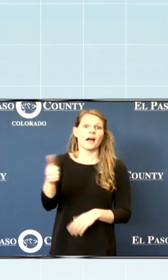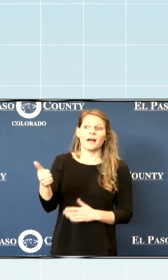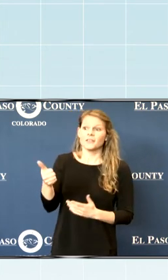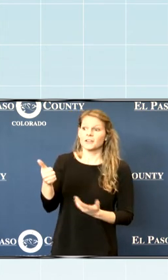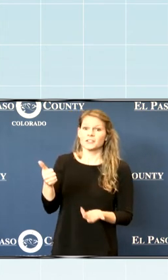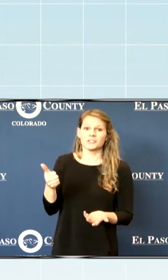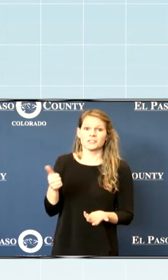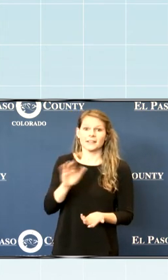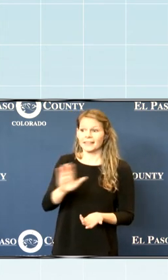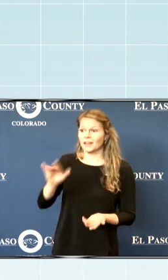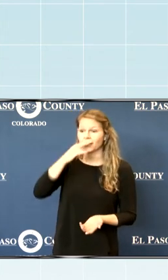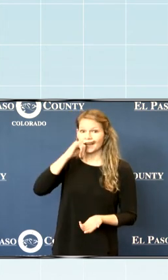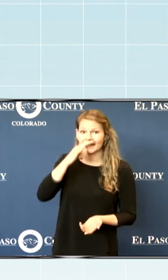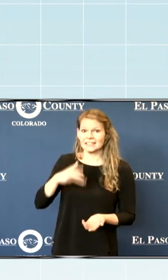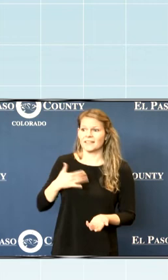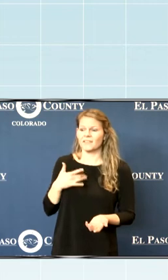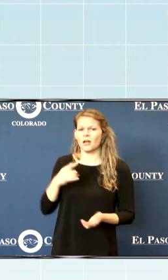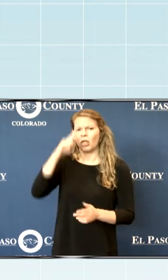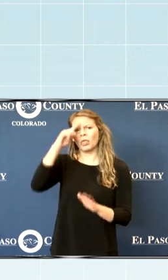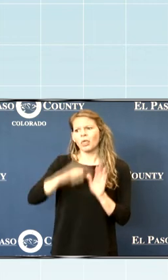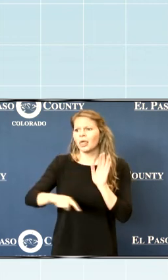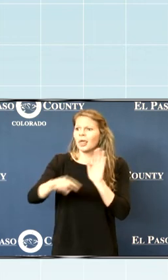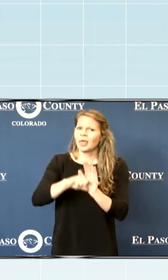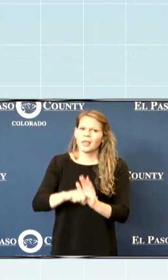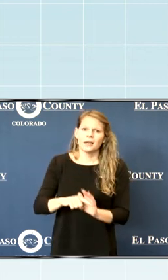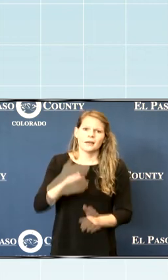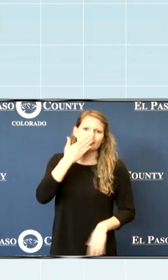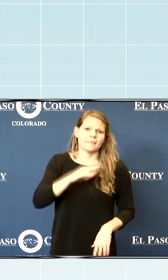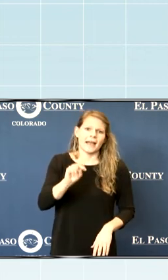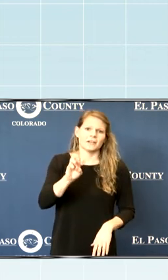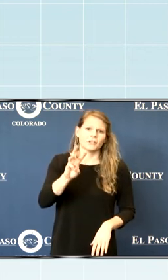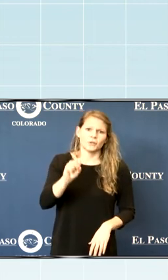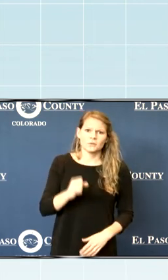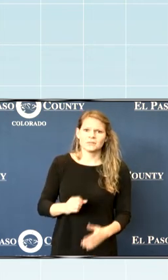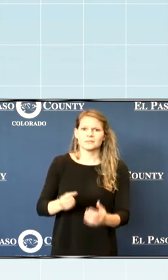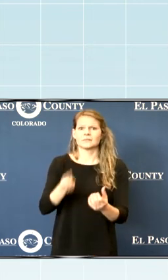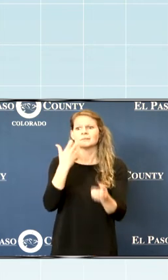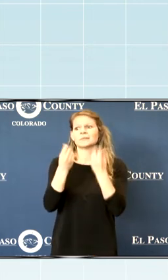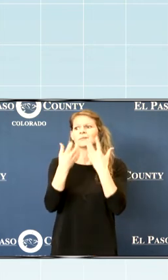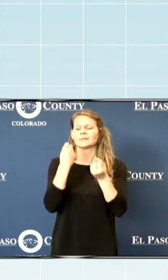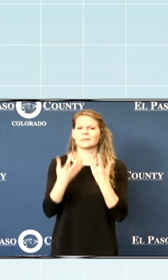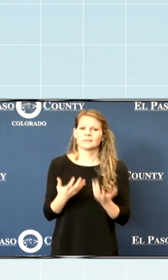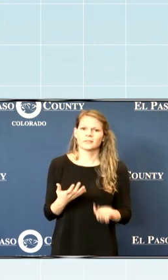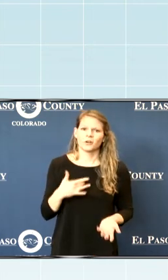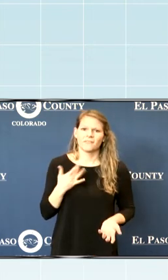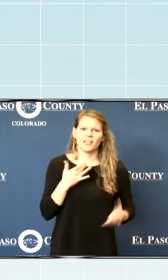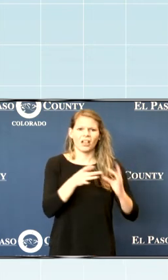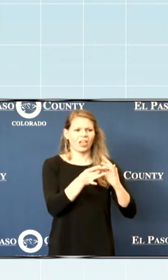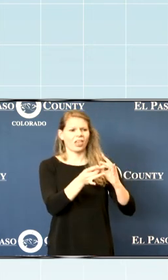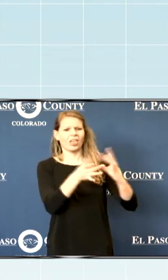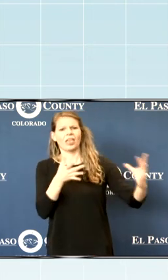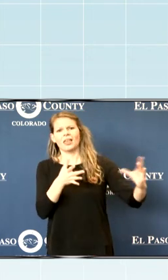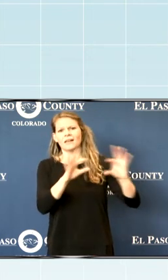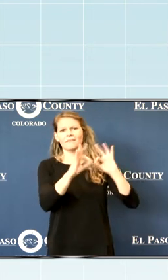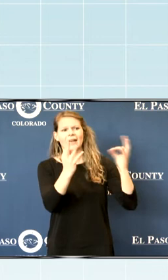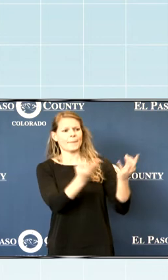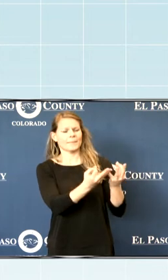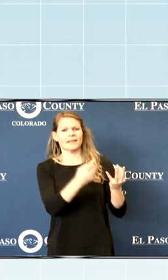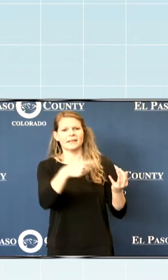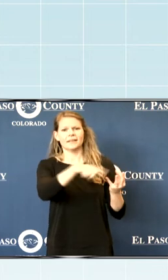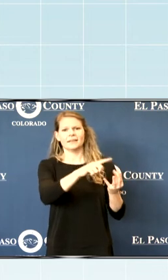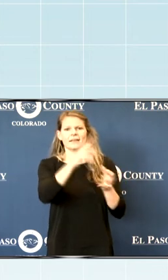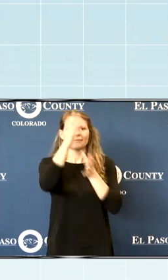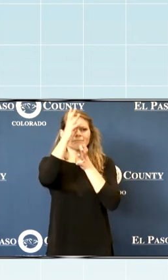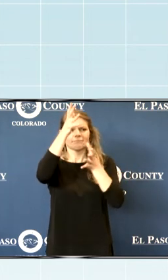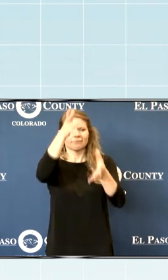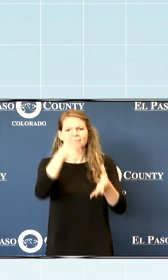feeling optimistic and hopeful amid waves of bad news, or to stay connected to parents or grandparents who aren't allowed visitors in their